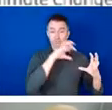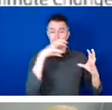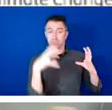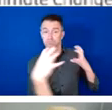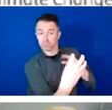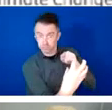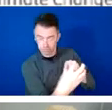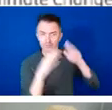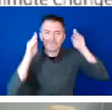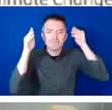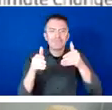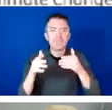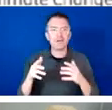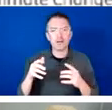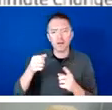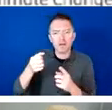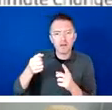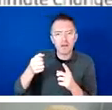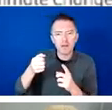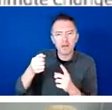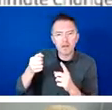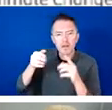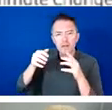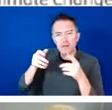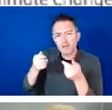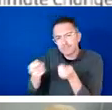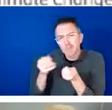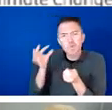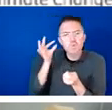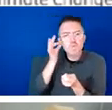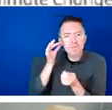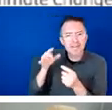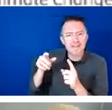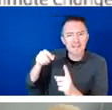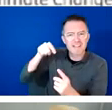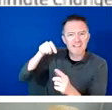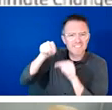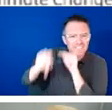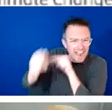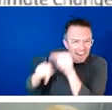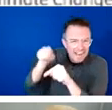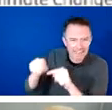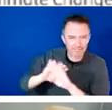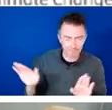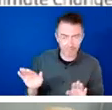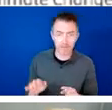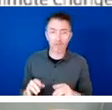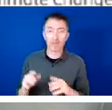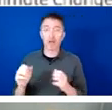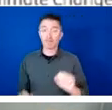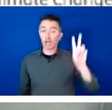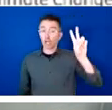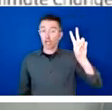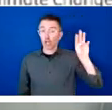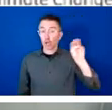manage over 2 million cases of gender-based violence with an increase